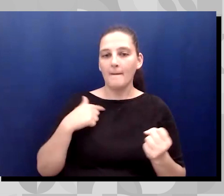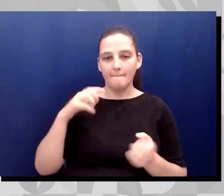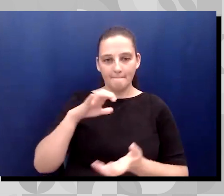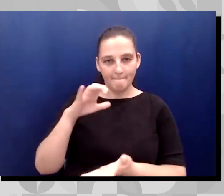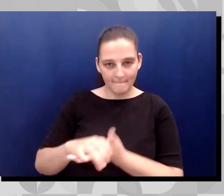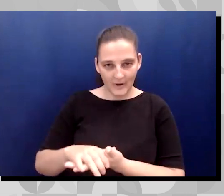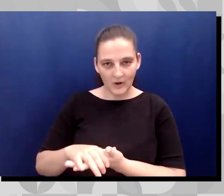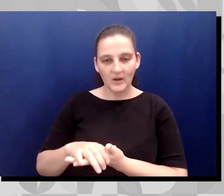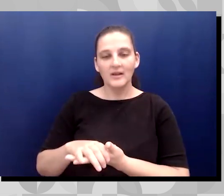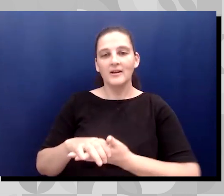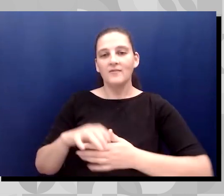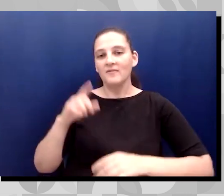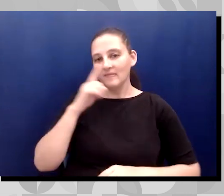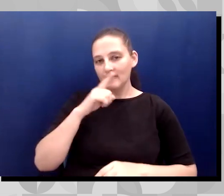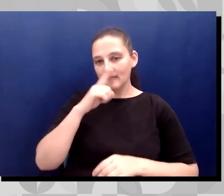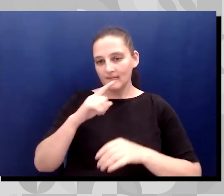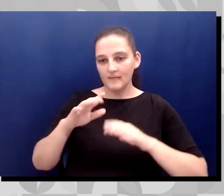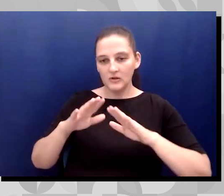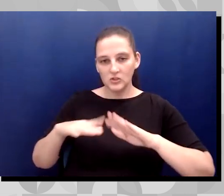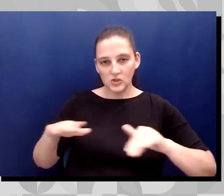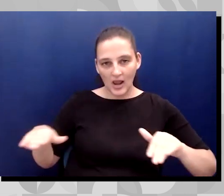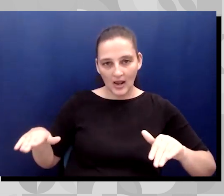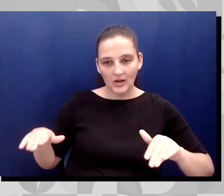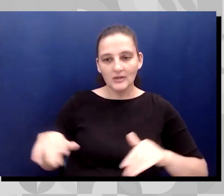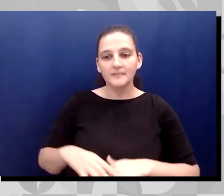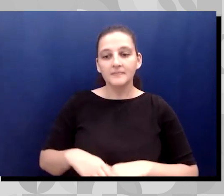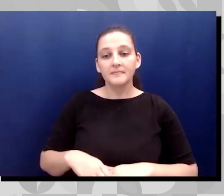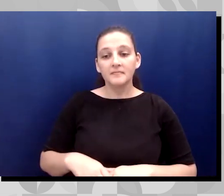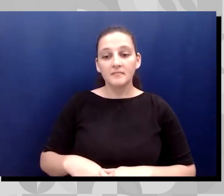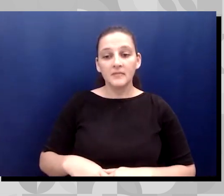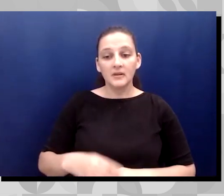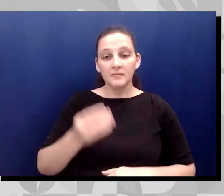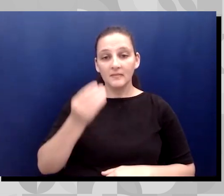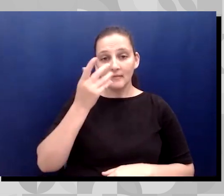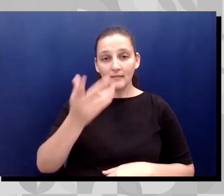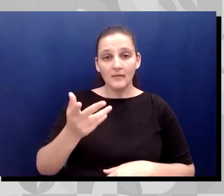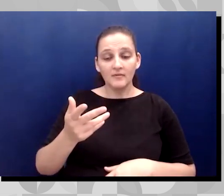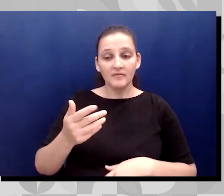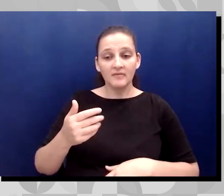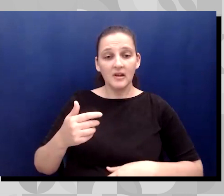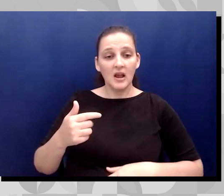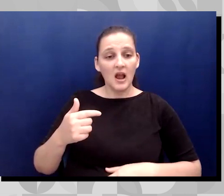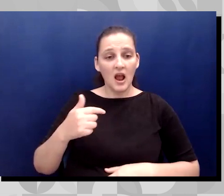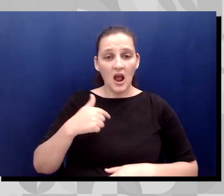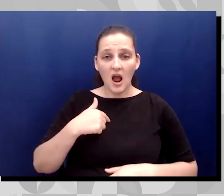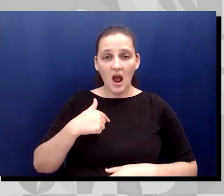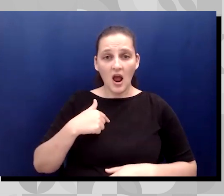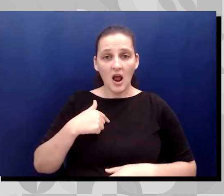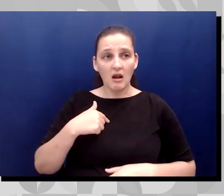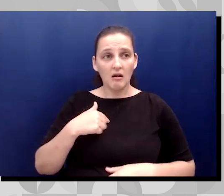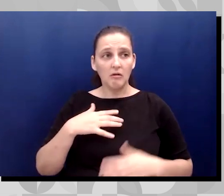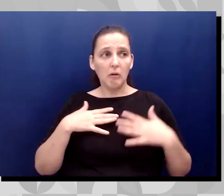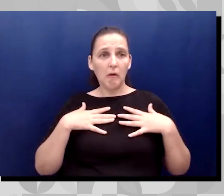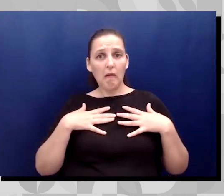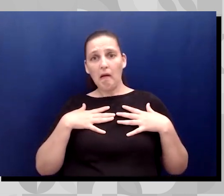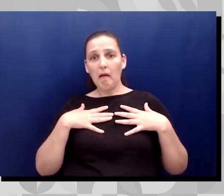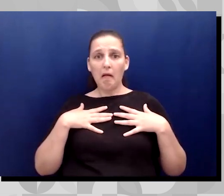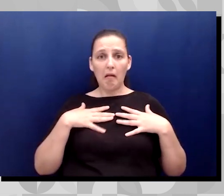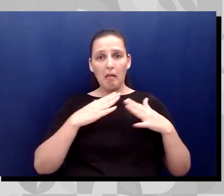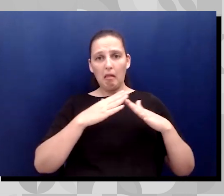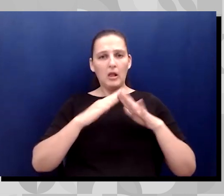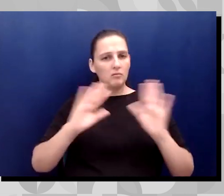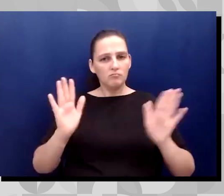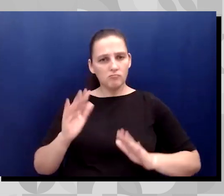forward. I am not letting anything hold me back. If anything, I am going